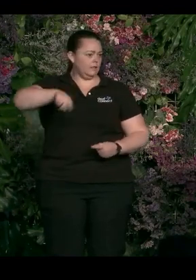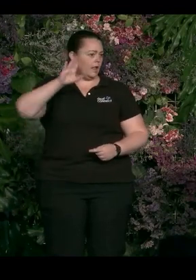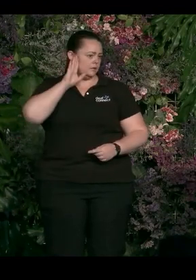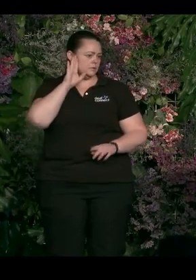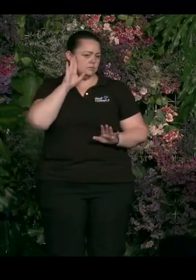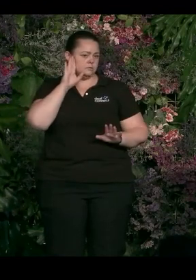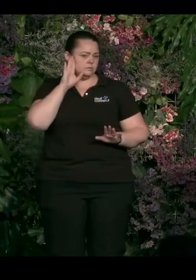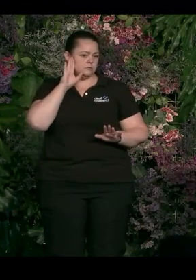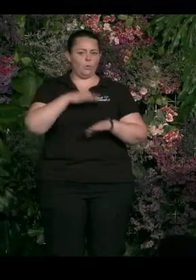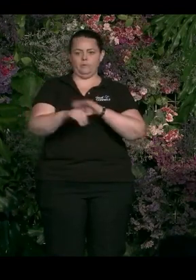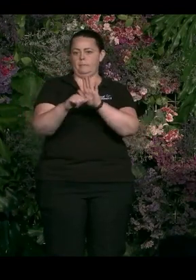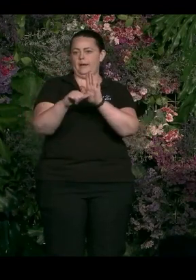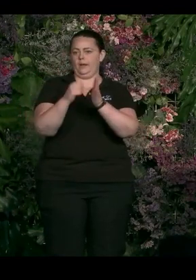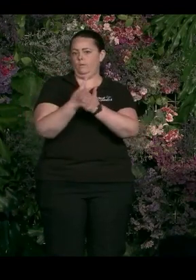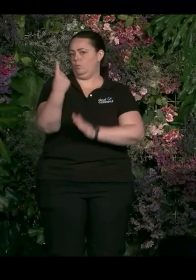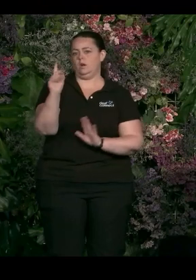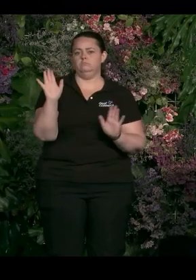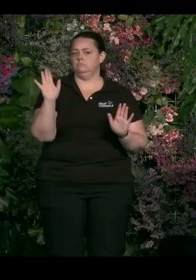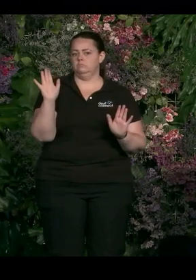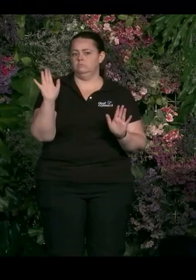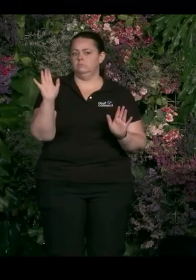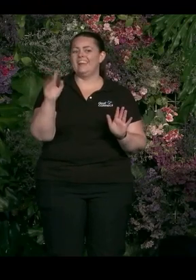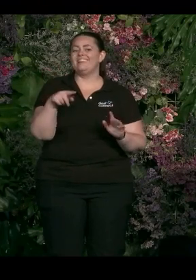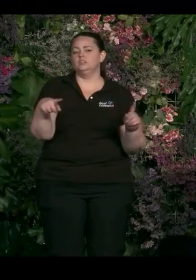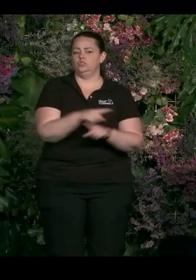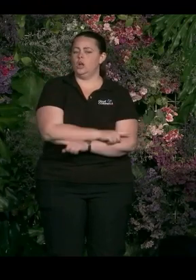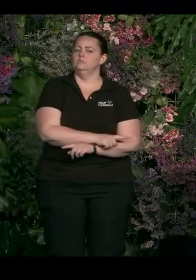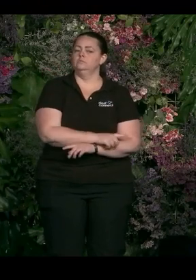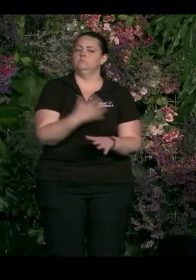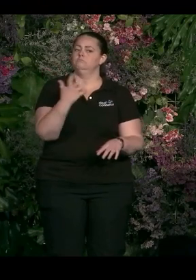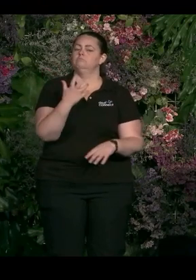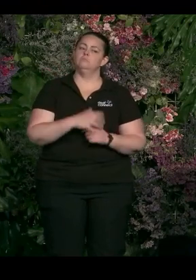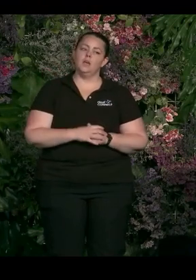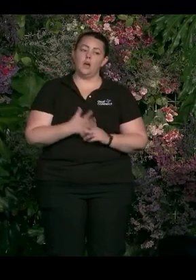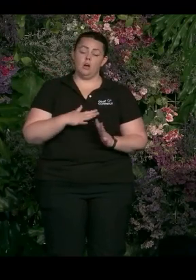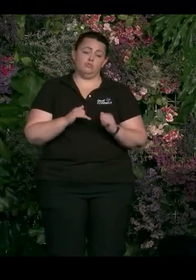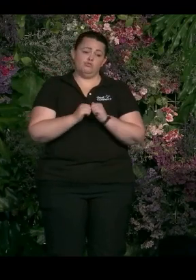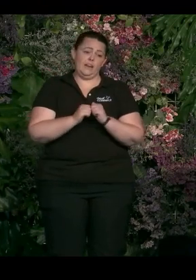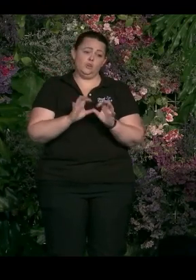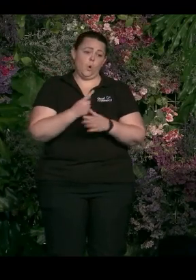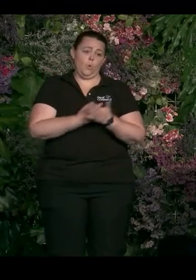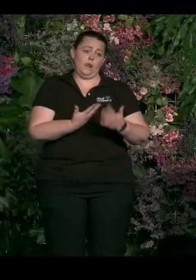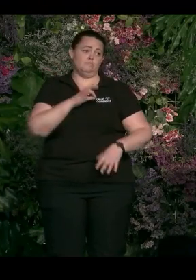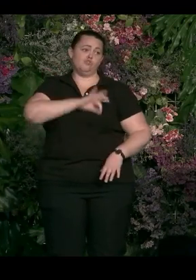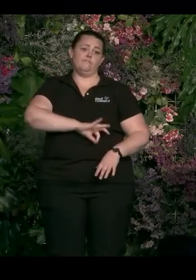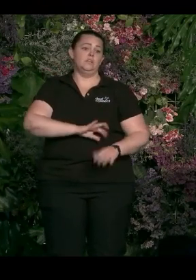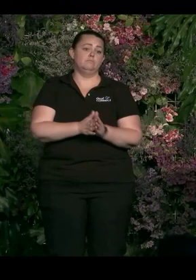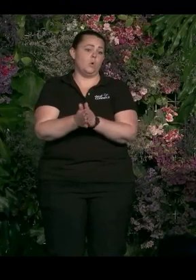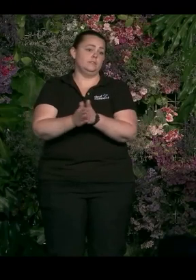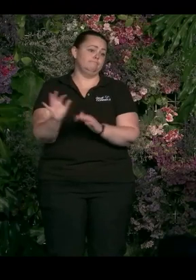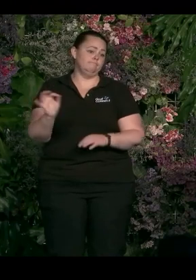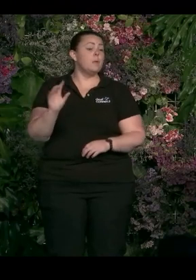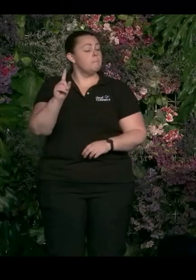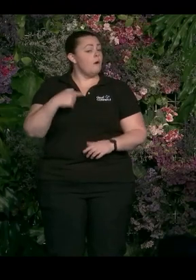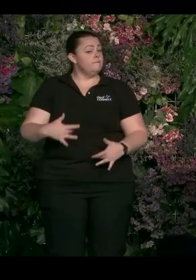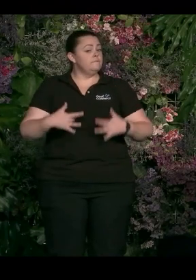opportunity. That world has changed dramatically. So I completely agree with you. It's not just about profit motive. But I actually think that in the